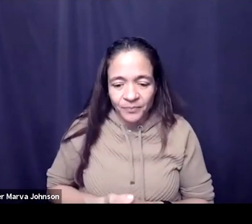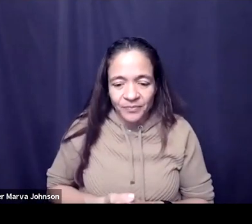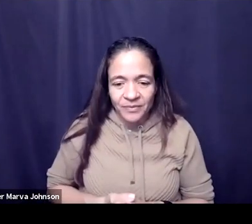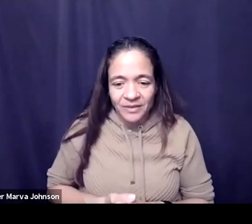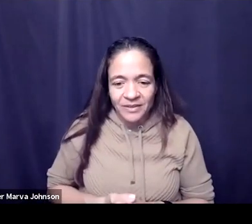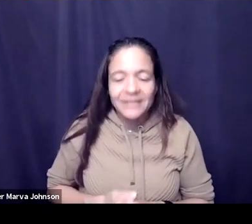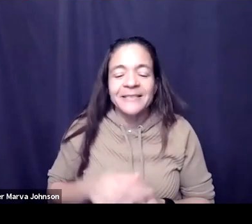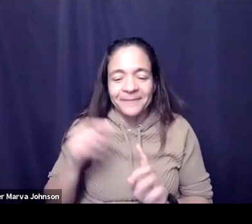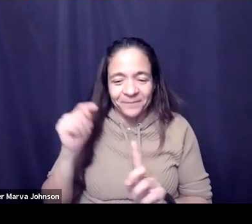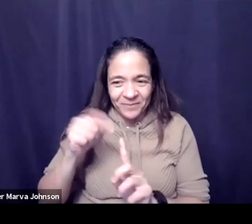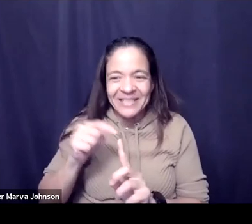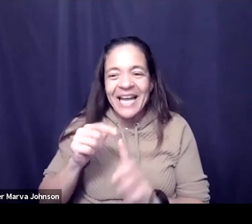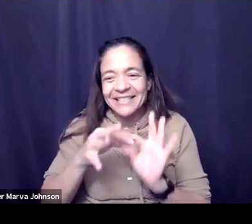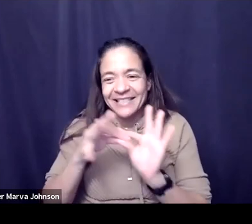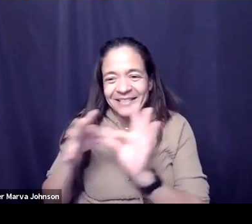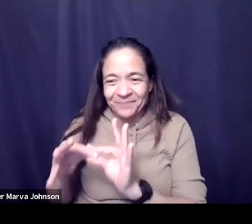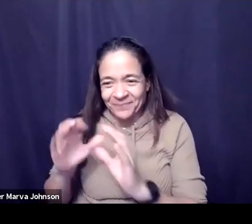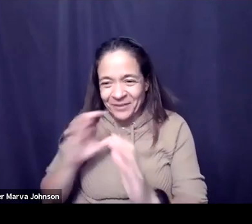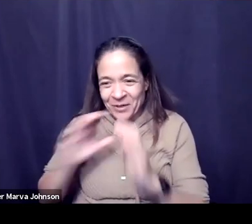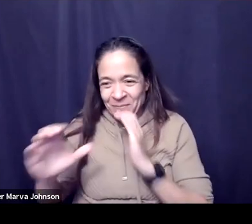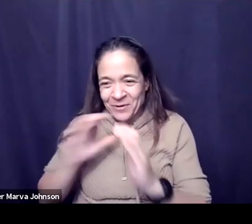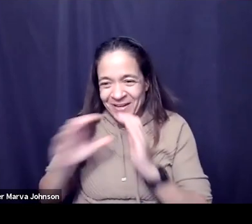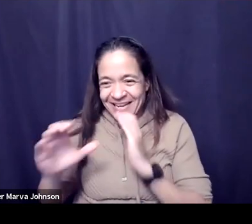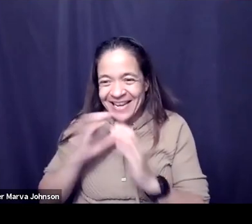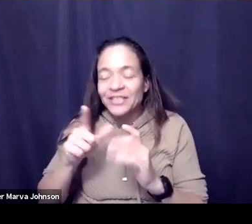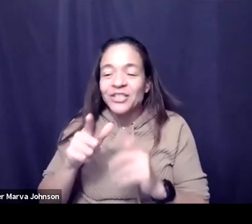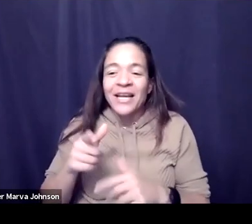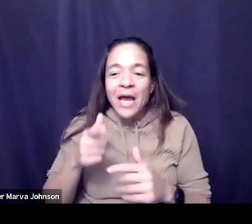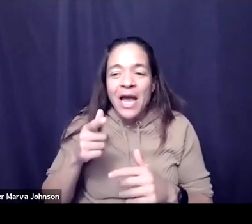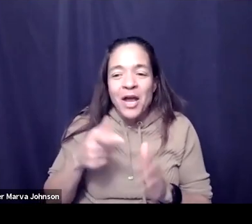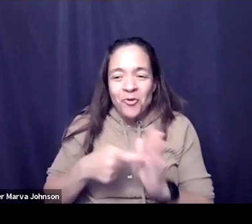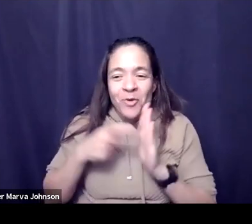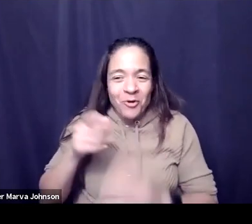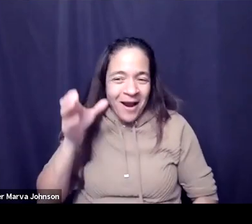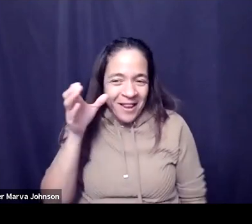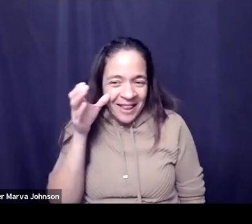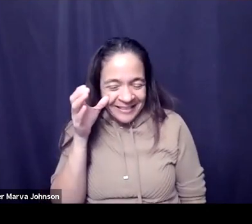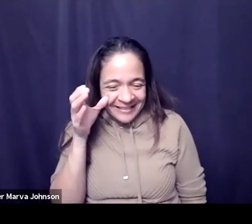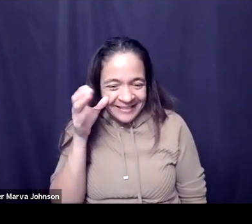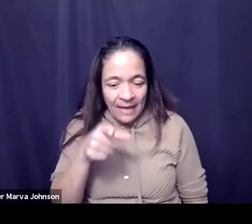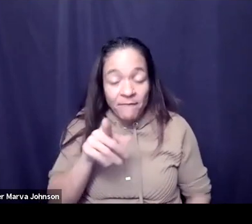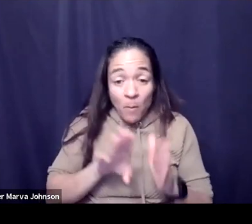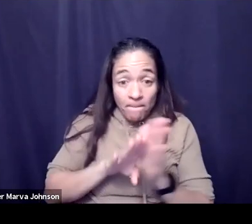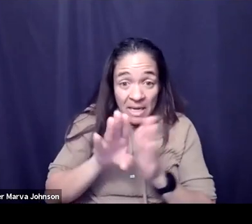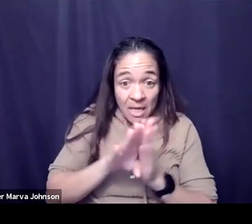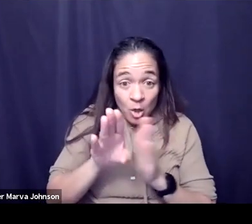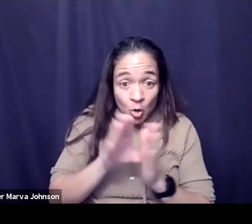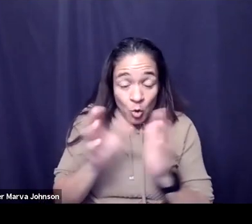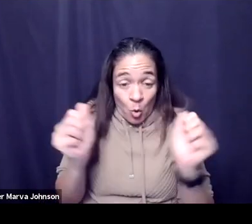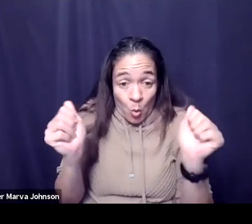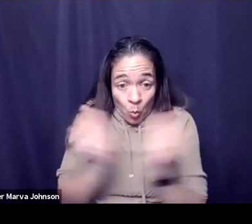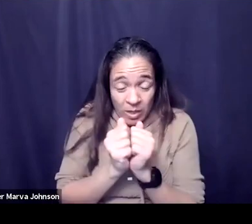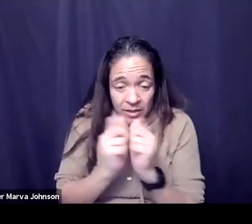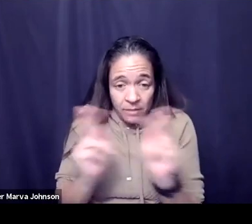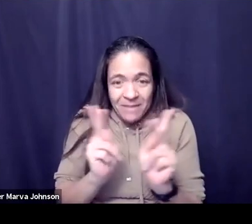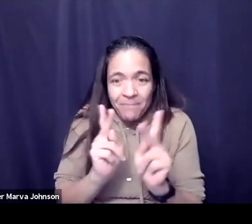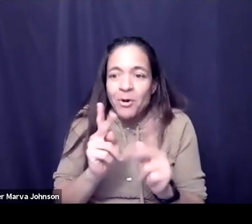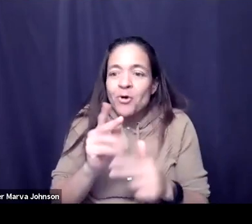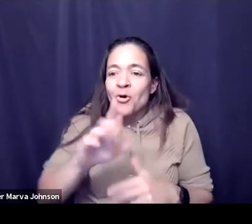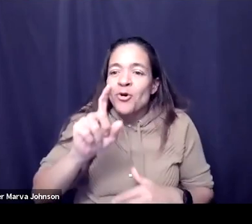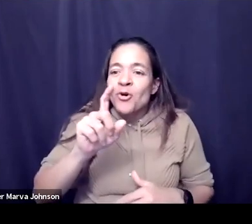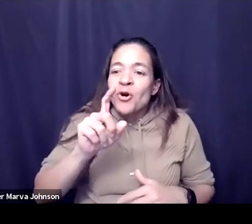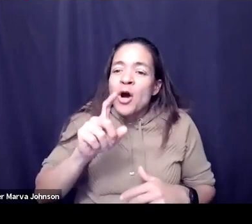communication space and that's listening so if you're trying to build with people obviously you need to have the questions that you want to ask but then you need to be